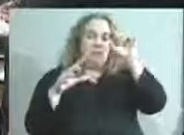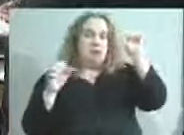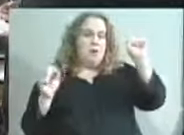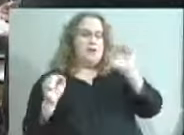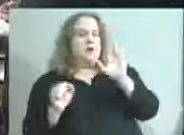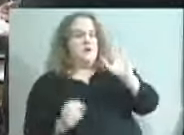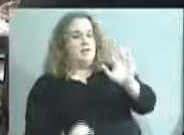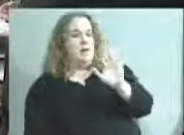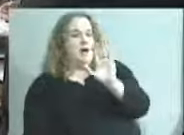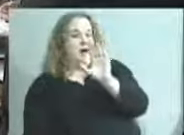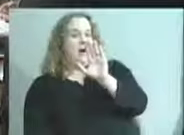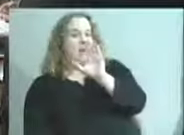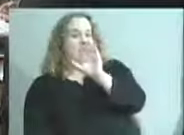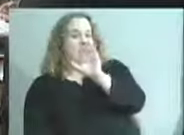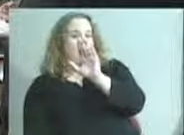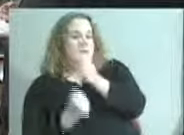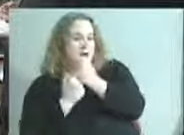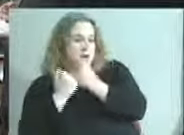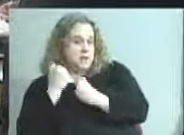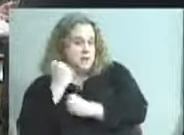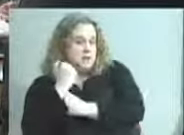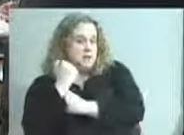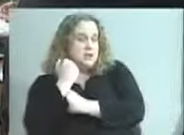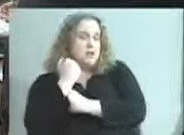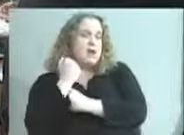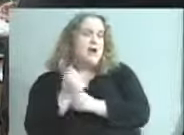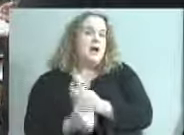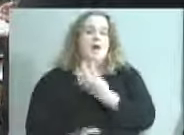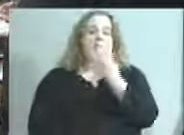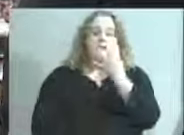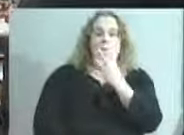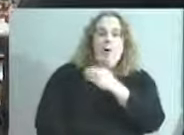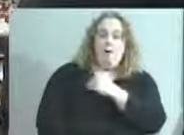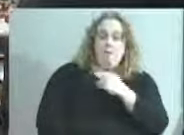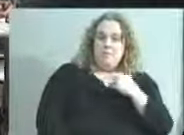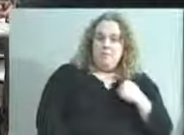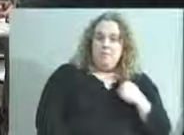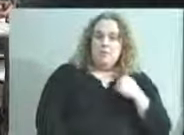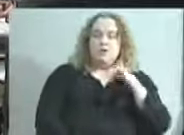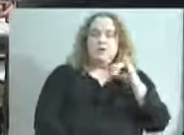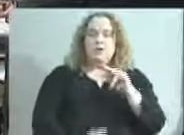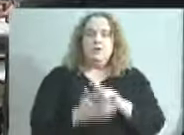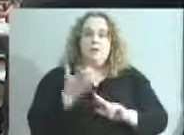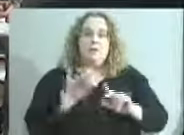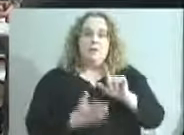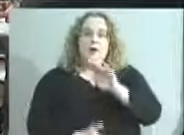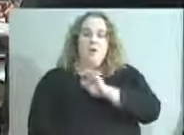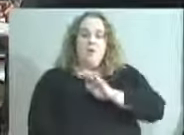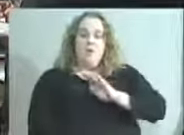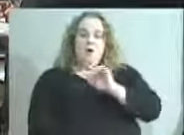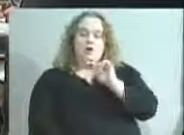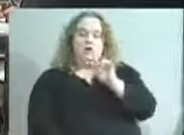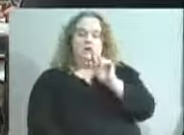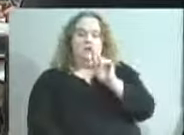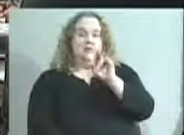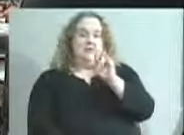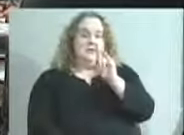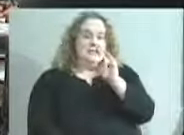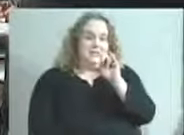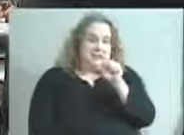and four members of the UOL Board of Trustees are also members of the board of their foundation.